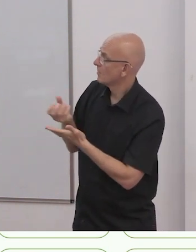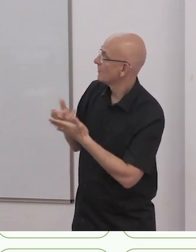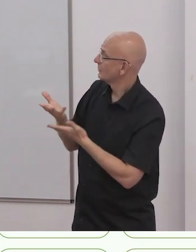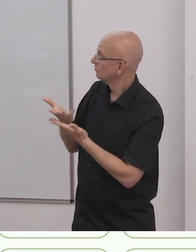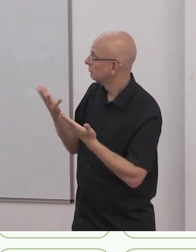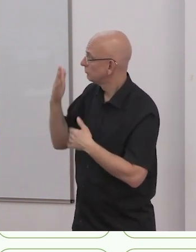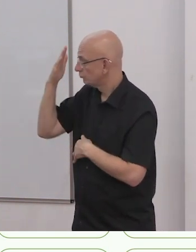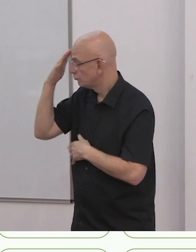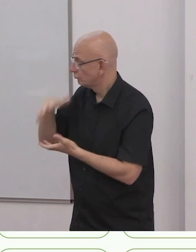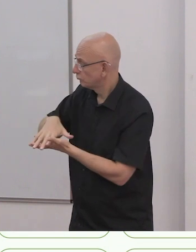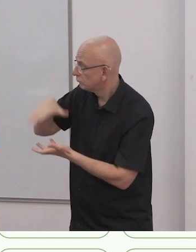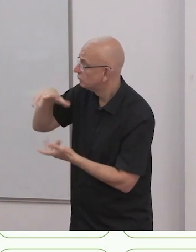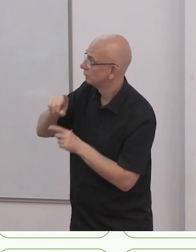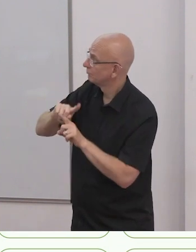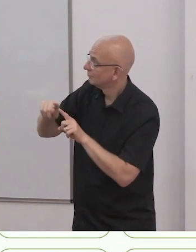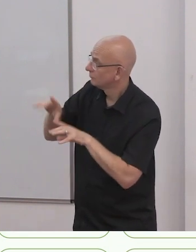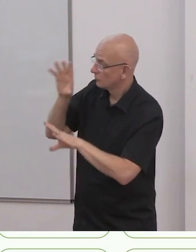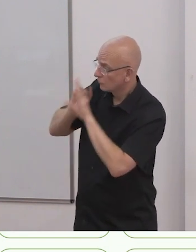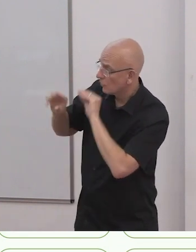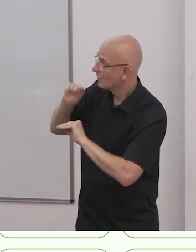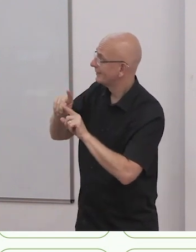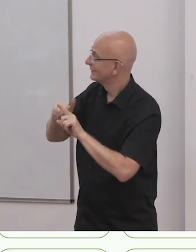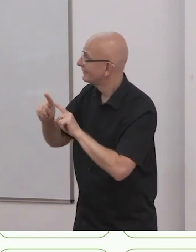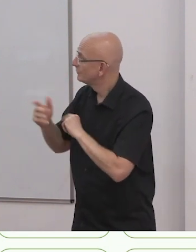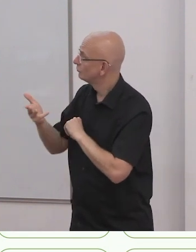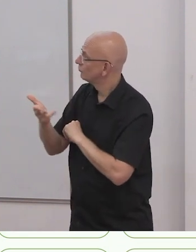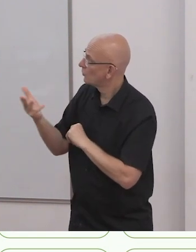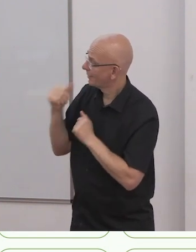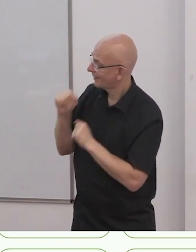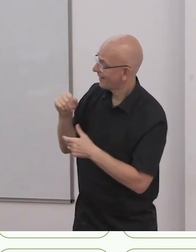of knowledge and evaluation on best practices.